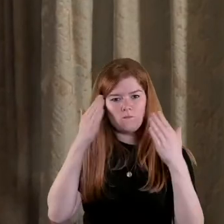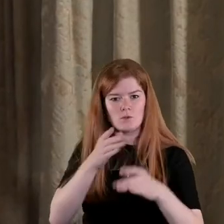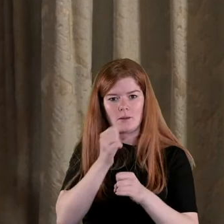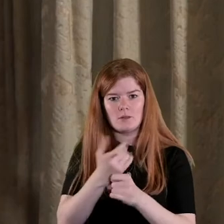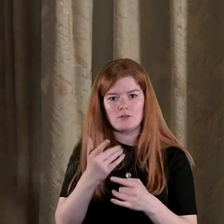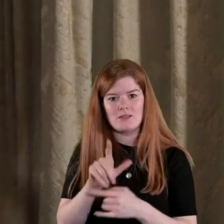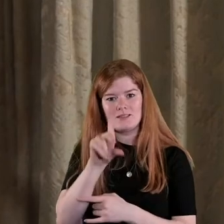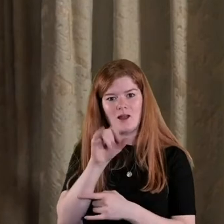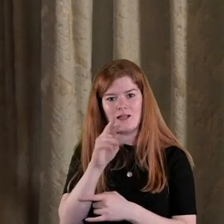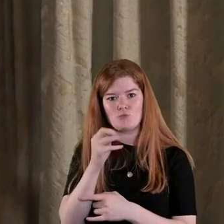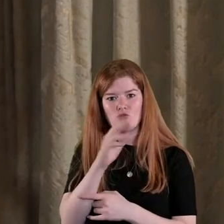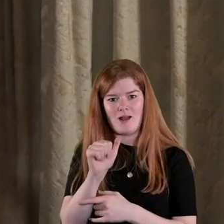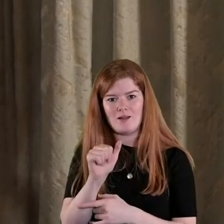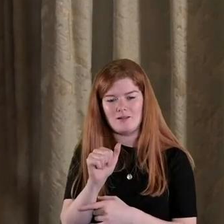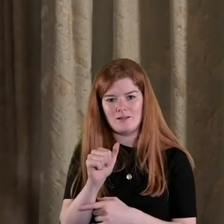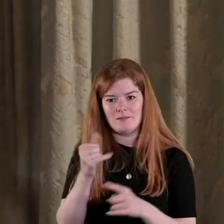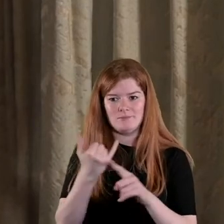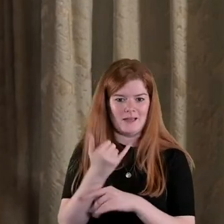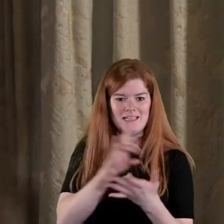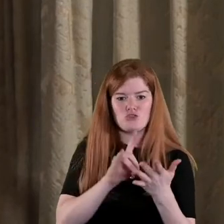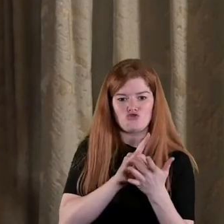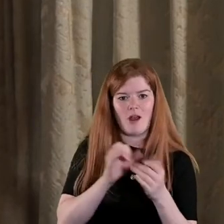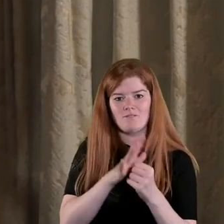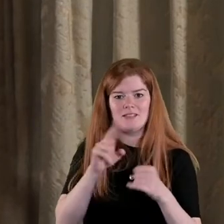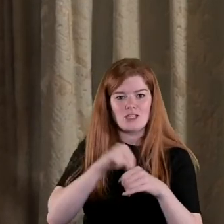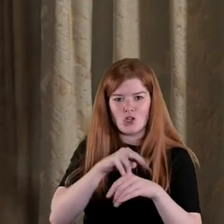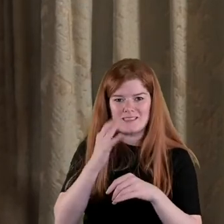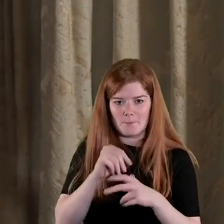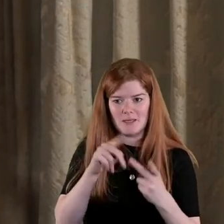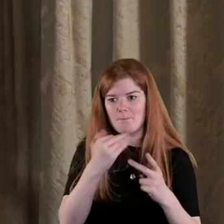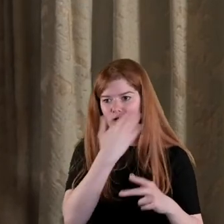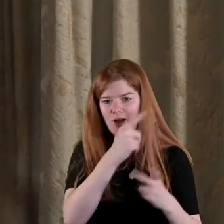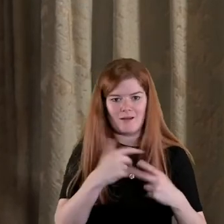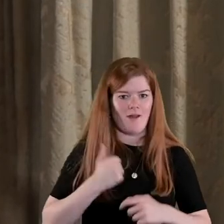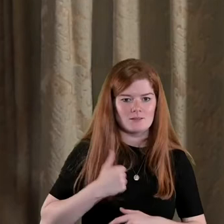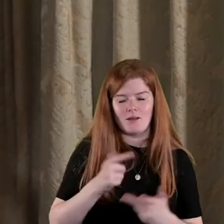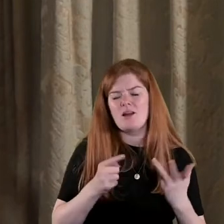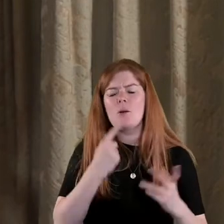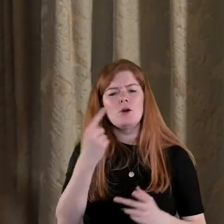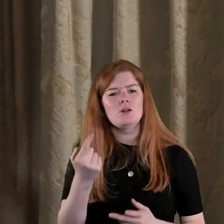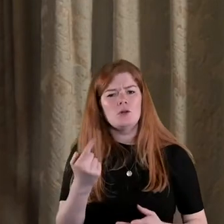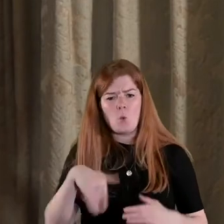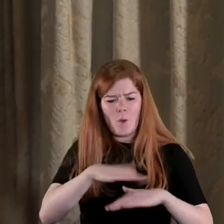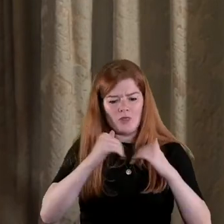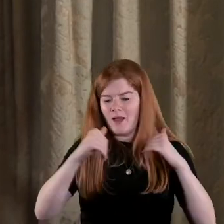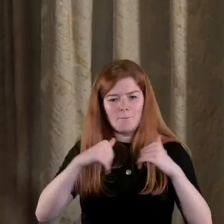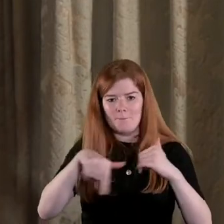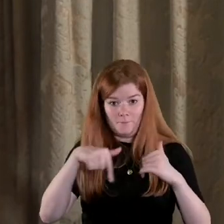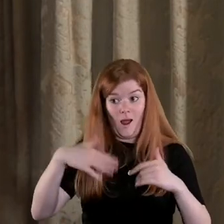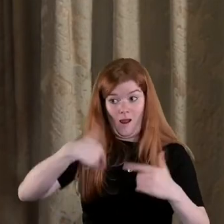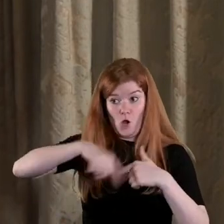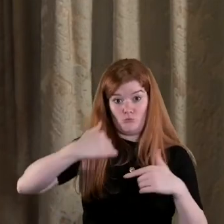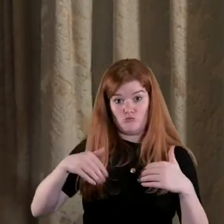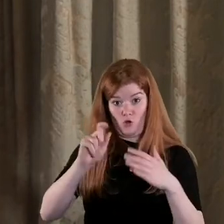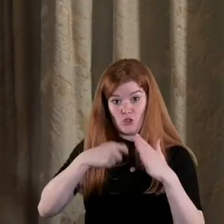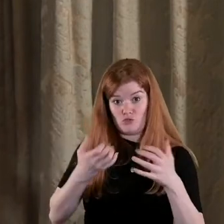diaspora primarily histories of nationalism in the US and Canada but I think where the gap was which our project